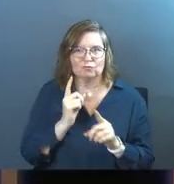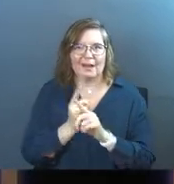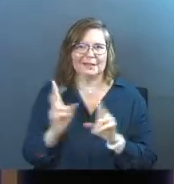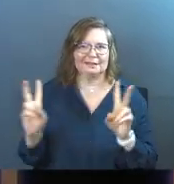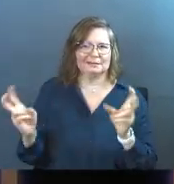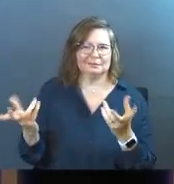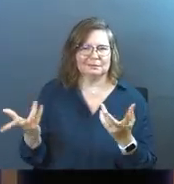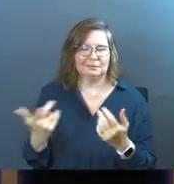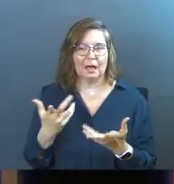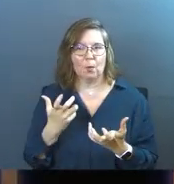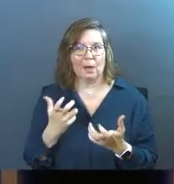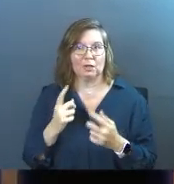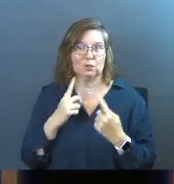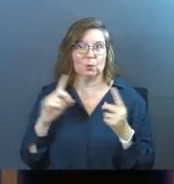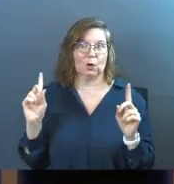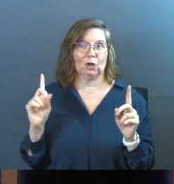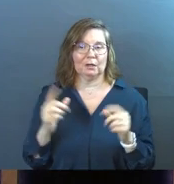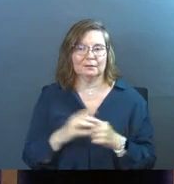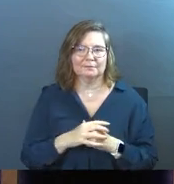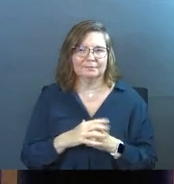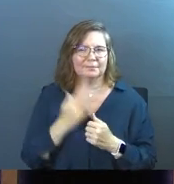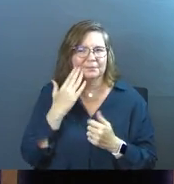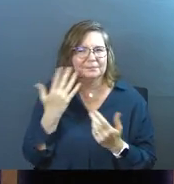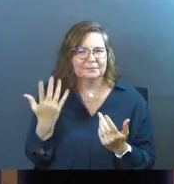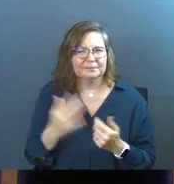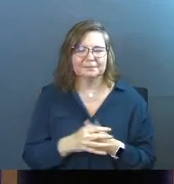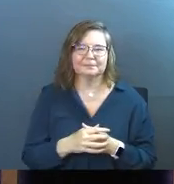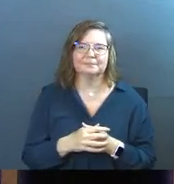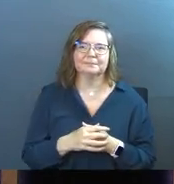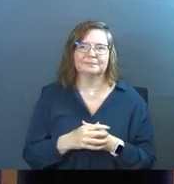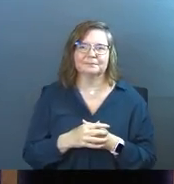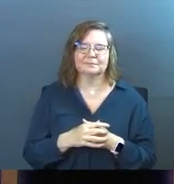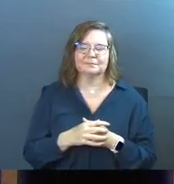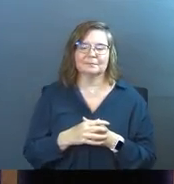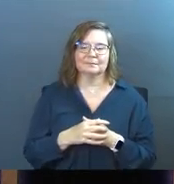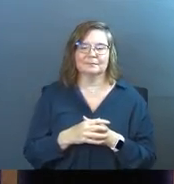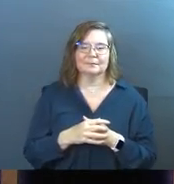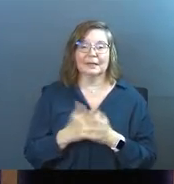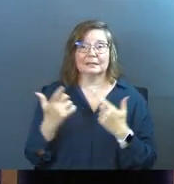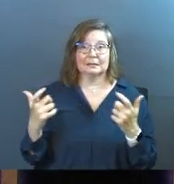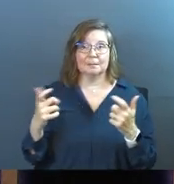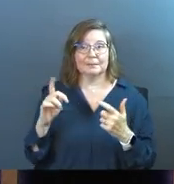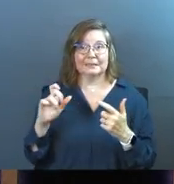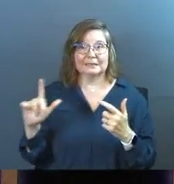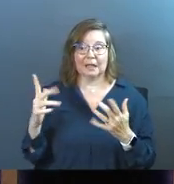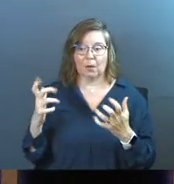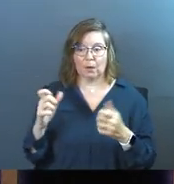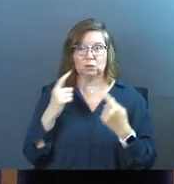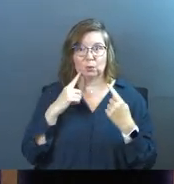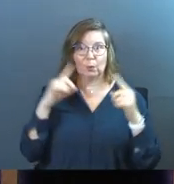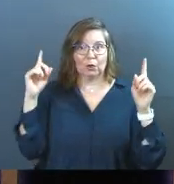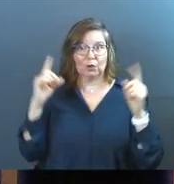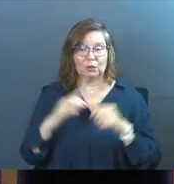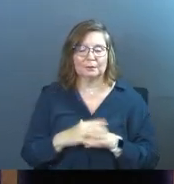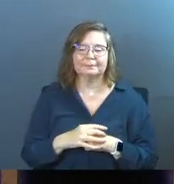right. I wanted it to work, you know, this, this is a big deal. I want it to work.